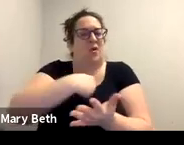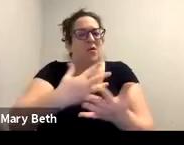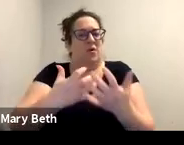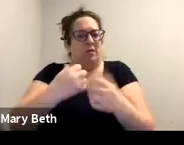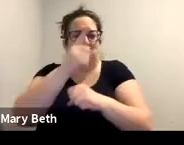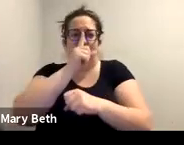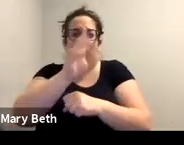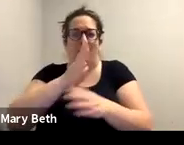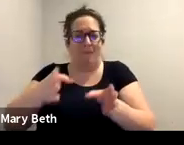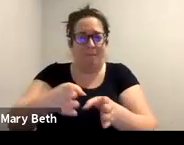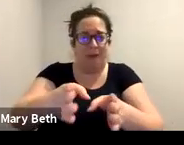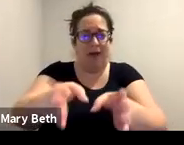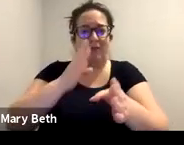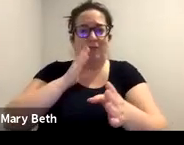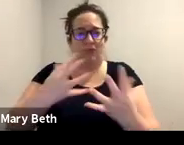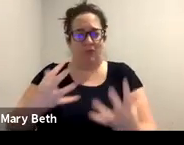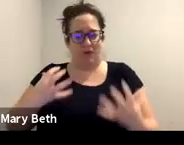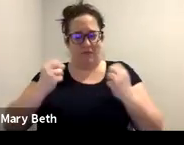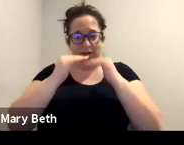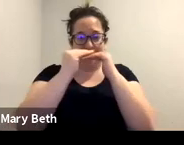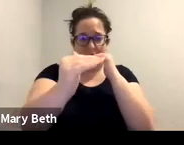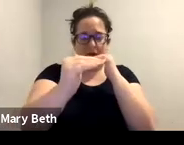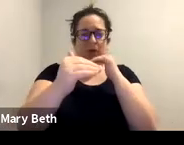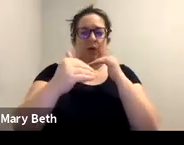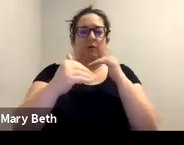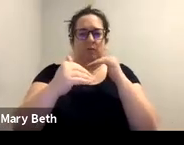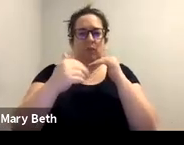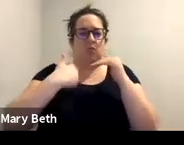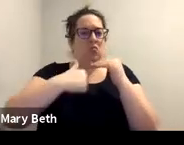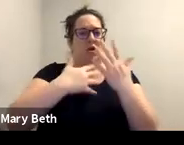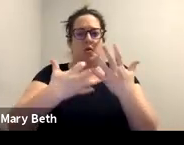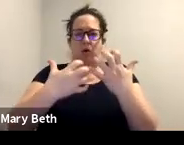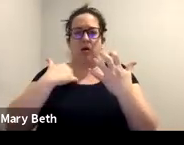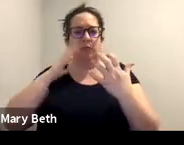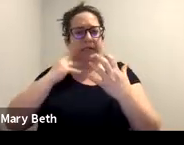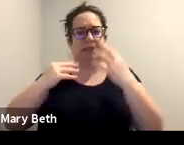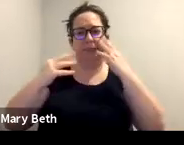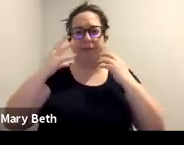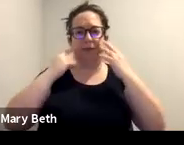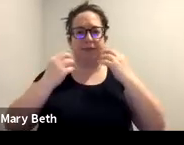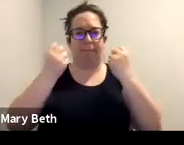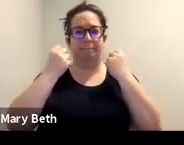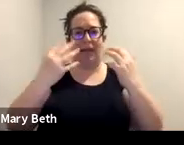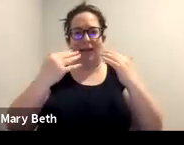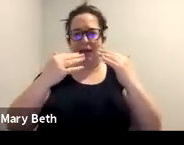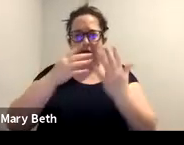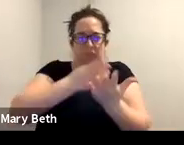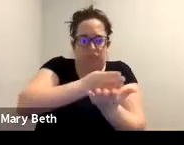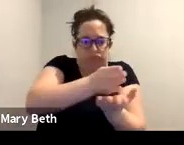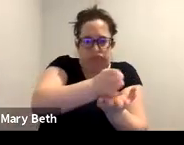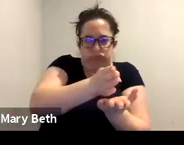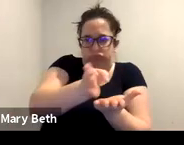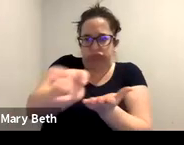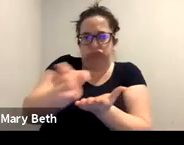that we really need to be trying to represent survivors in as many legal areas as they are identifying. So